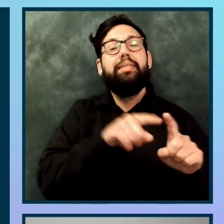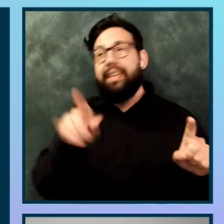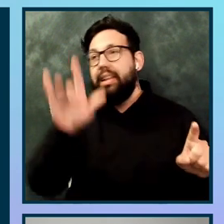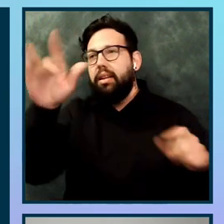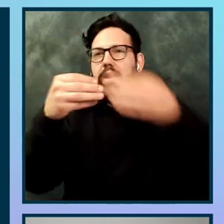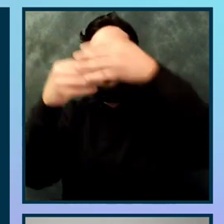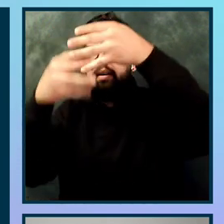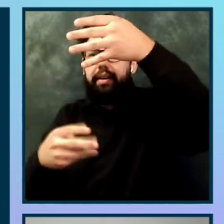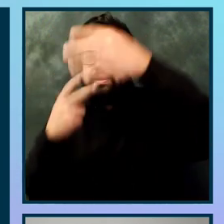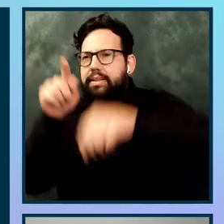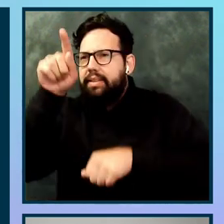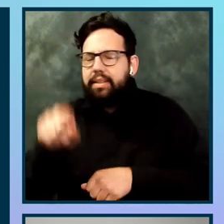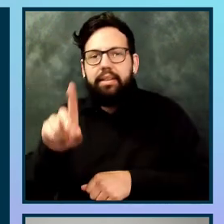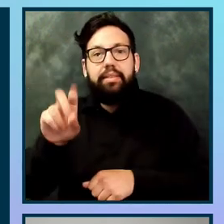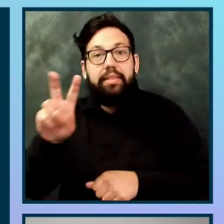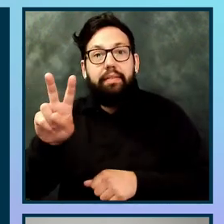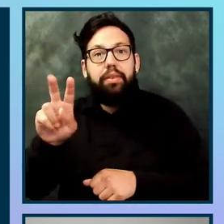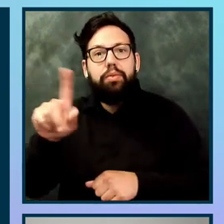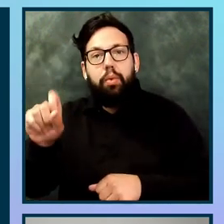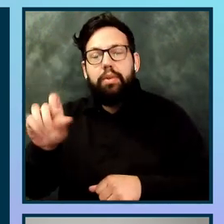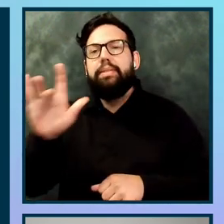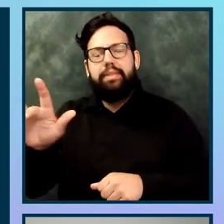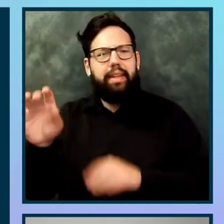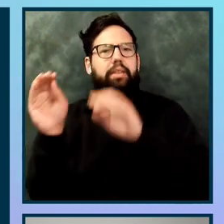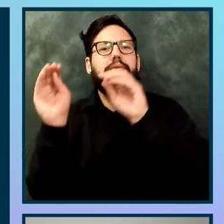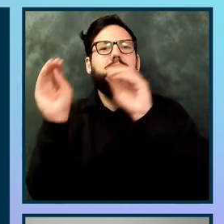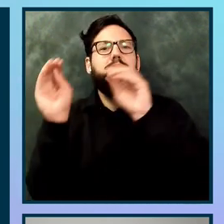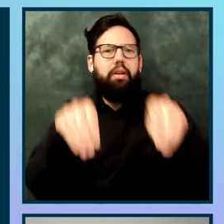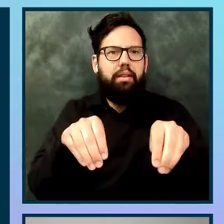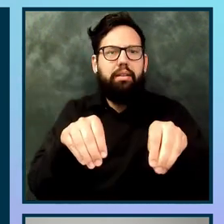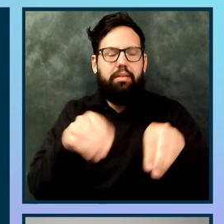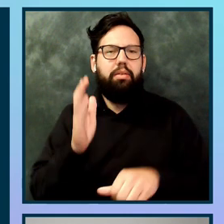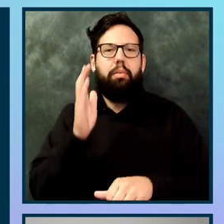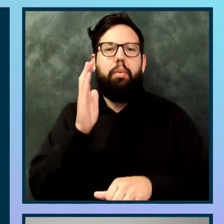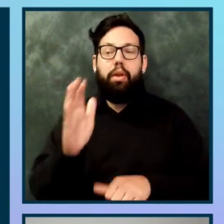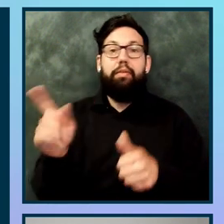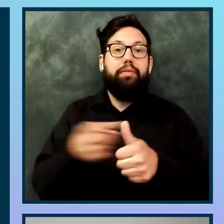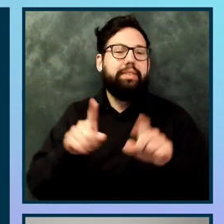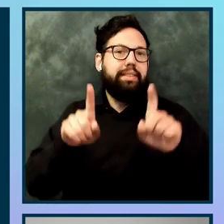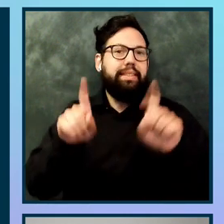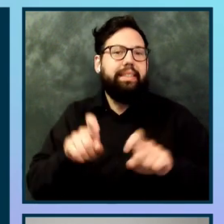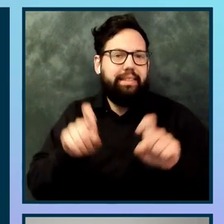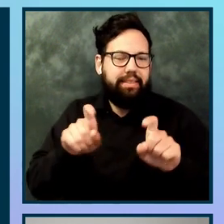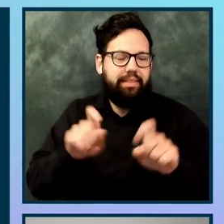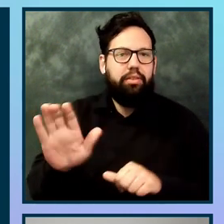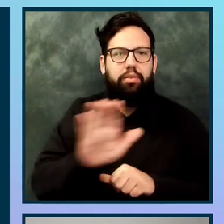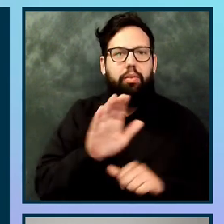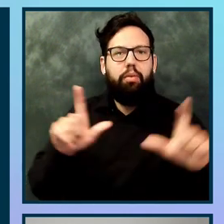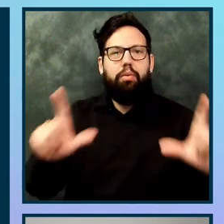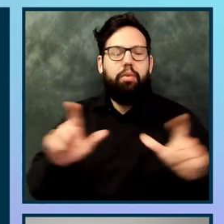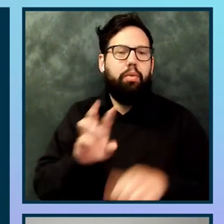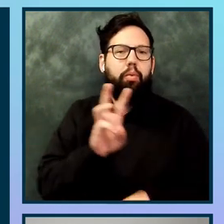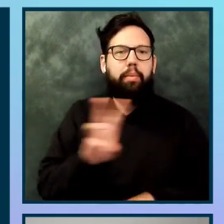And you just need to click in Analyze, and it's going to perform a full test on your web chat. The results are going to